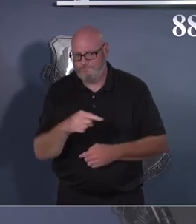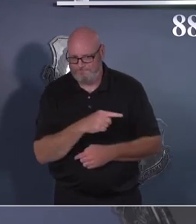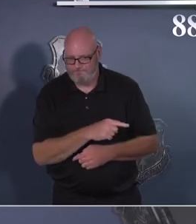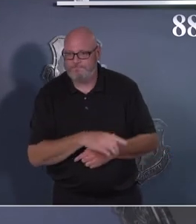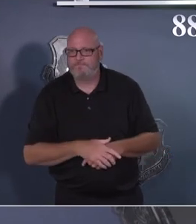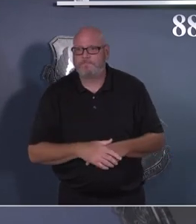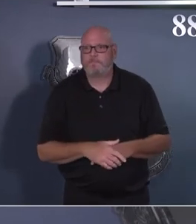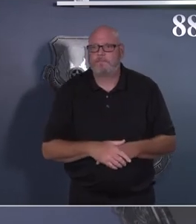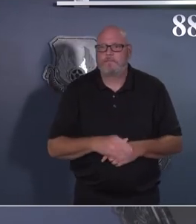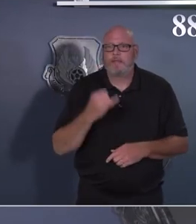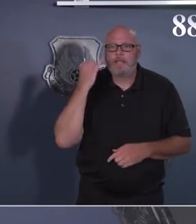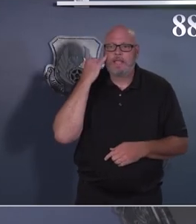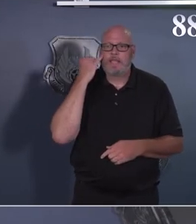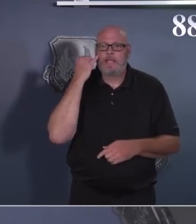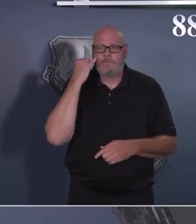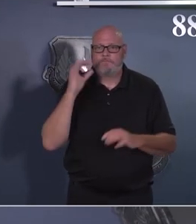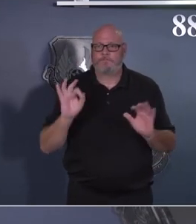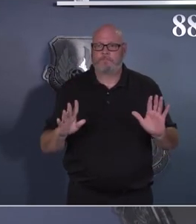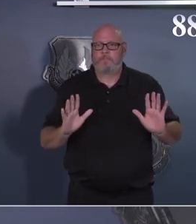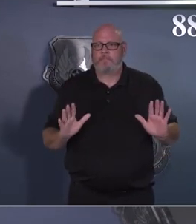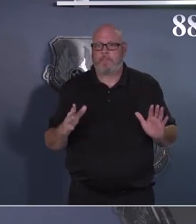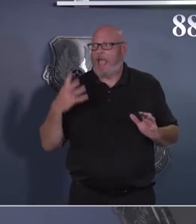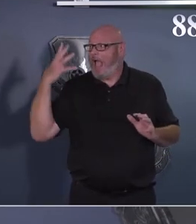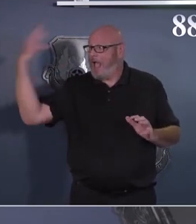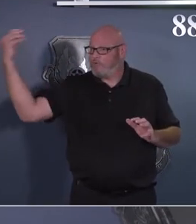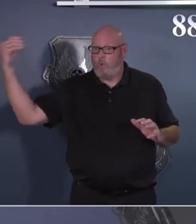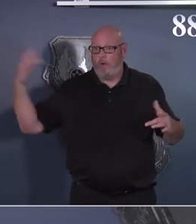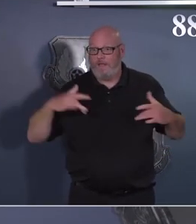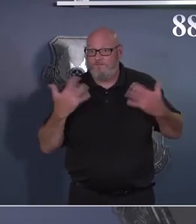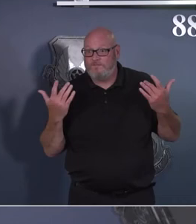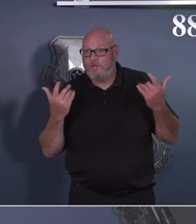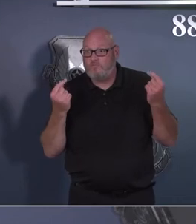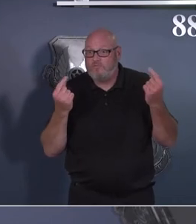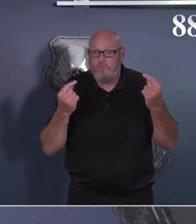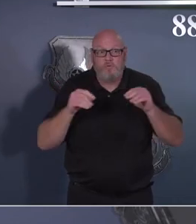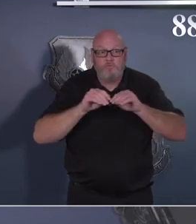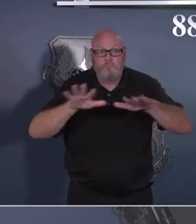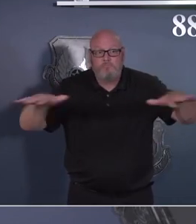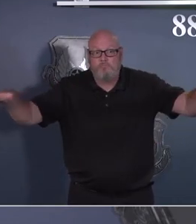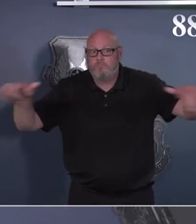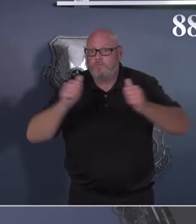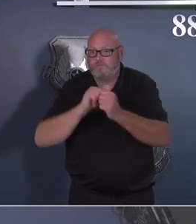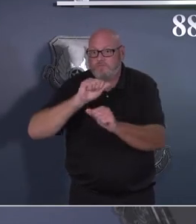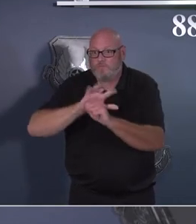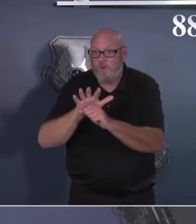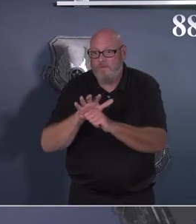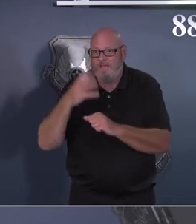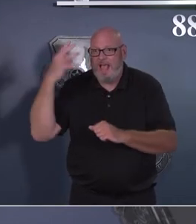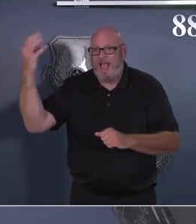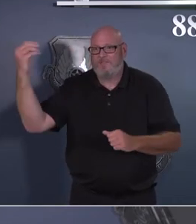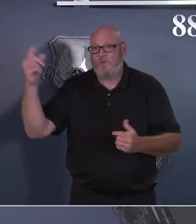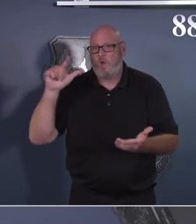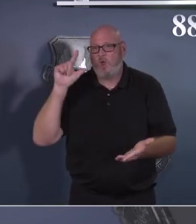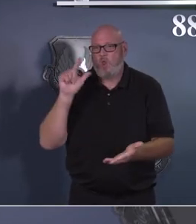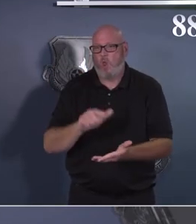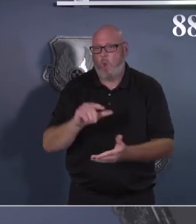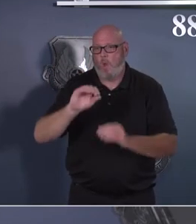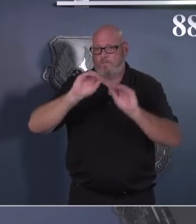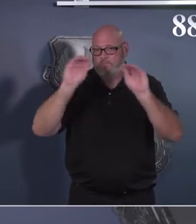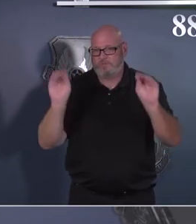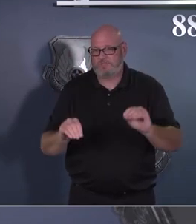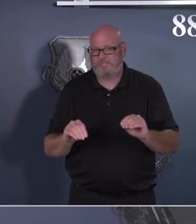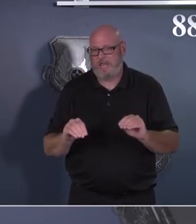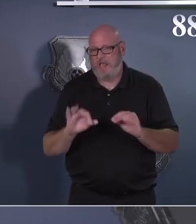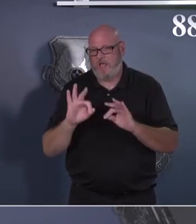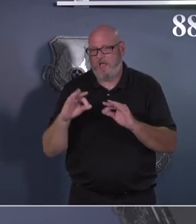hey, I've got an outdoor event and we've seen transmission rates in outdoor events are extremely low. So it's a low risk area, which is why